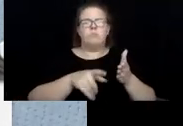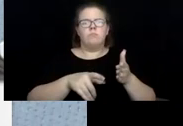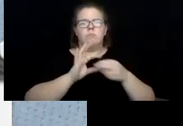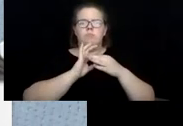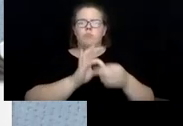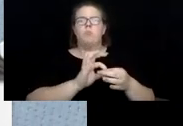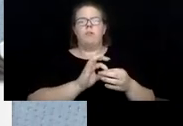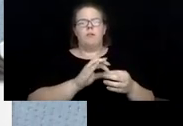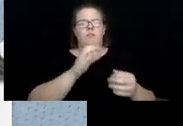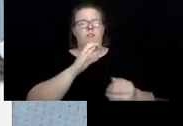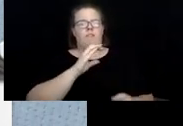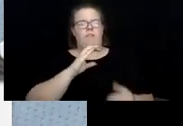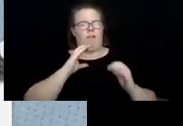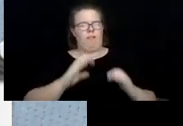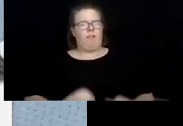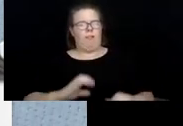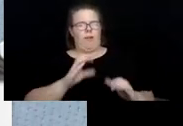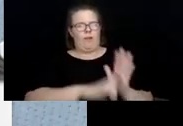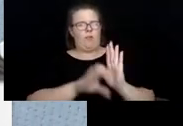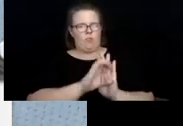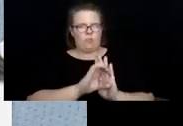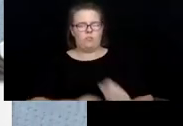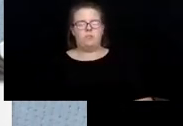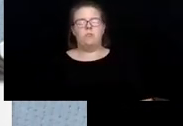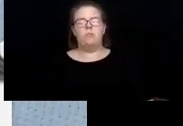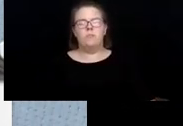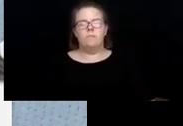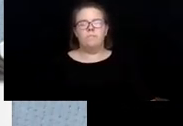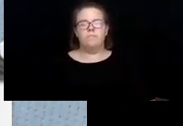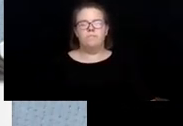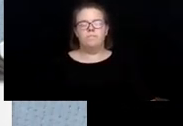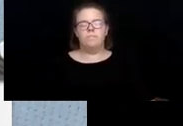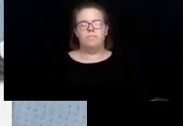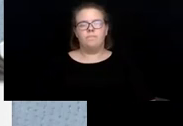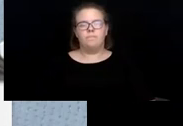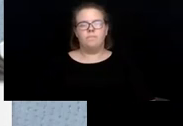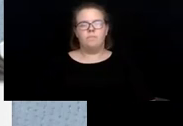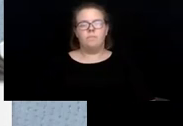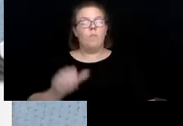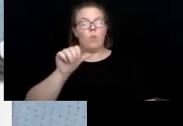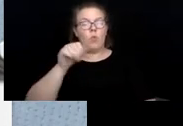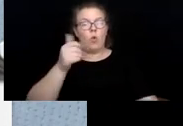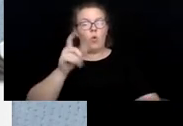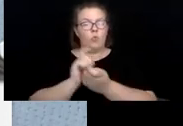characteristics. The other thing that has changed